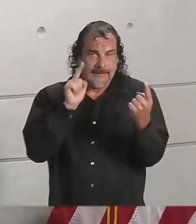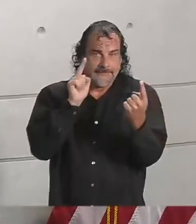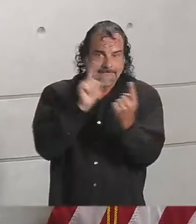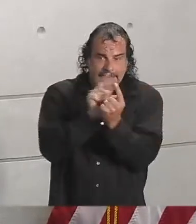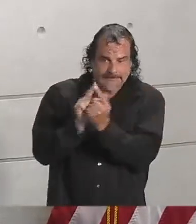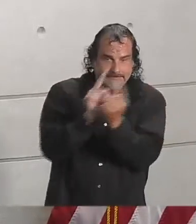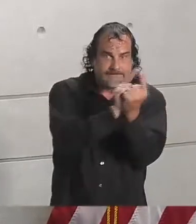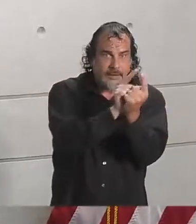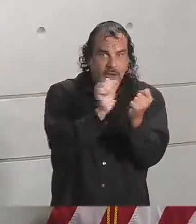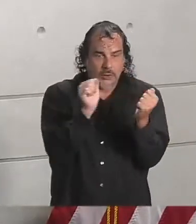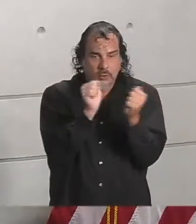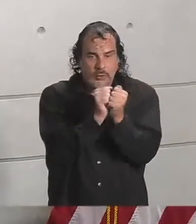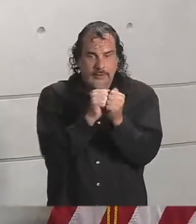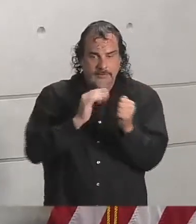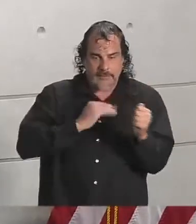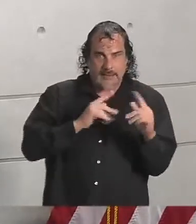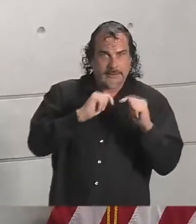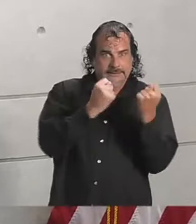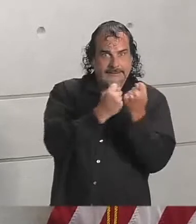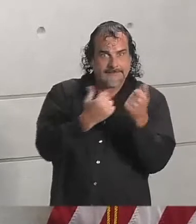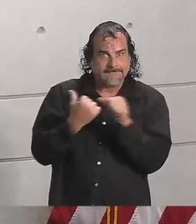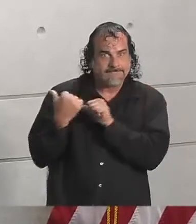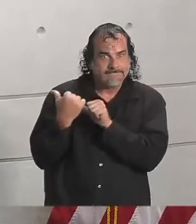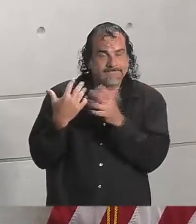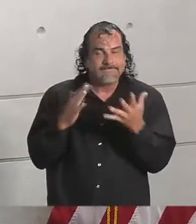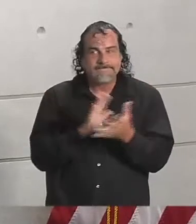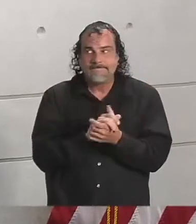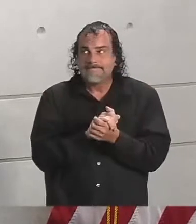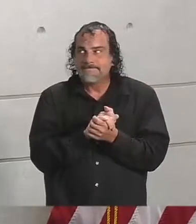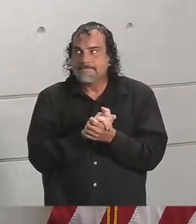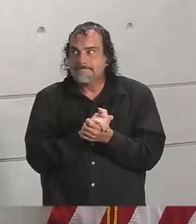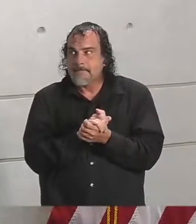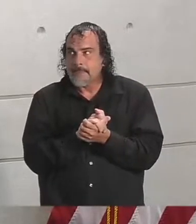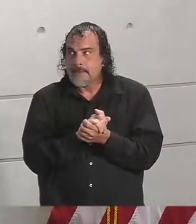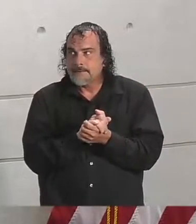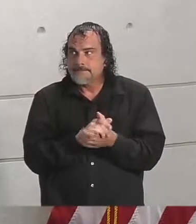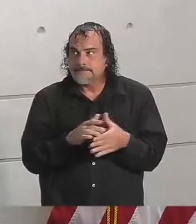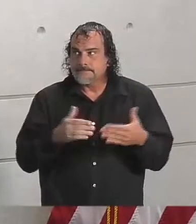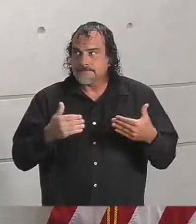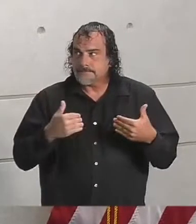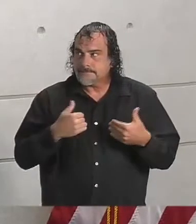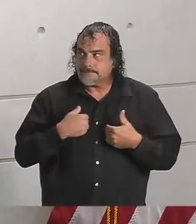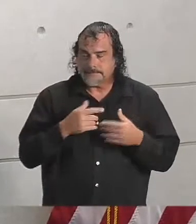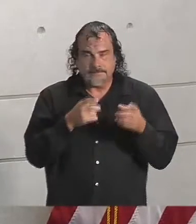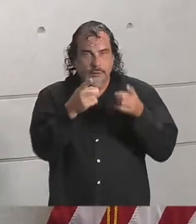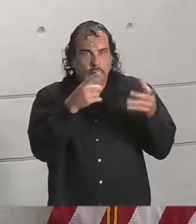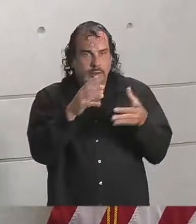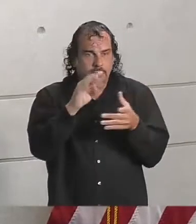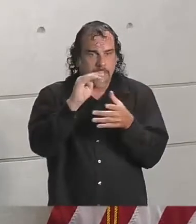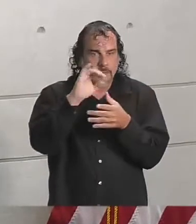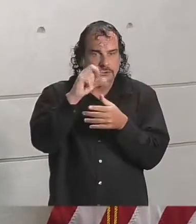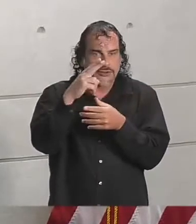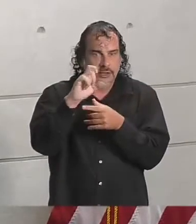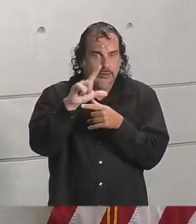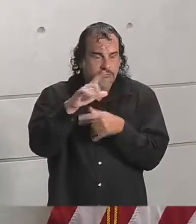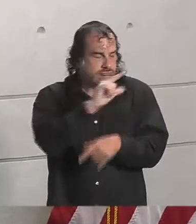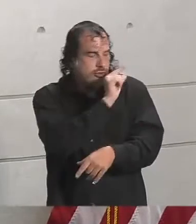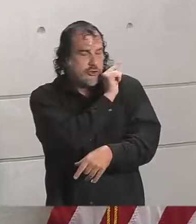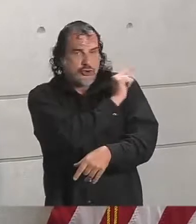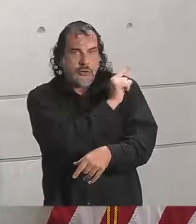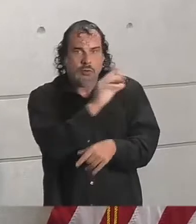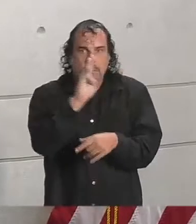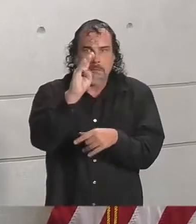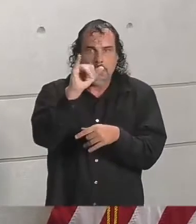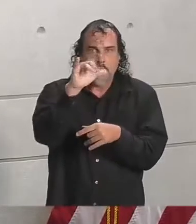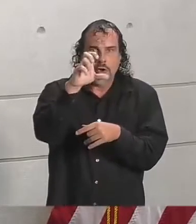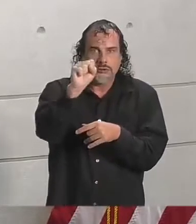with our team. Obviously, have behind me Director Michelle and General Bowles of MEMA